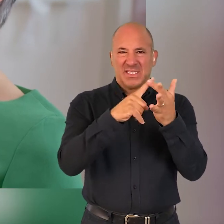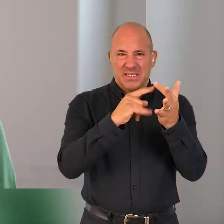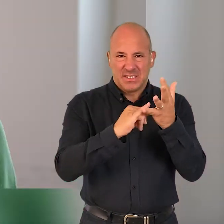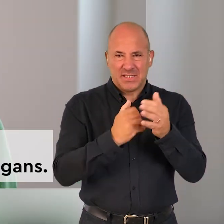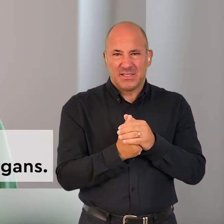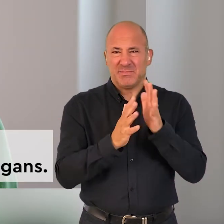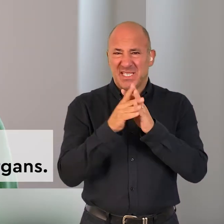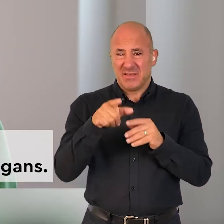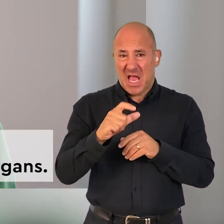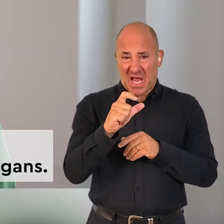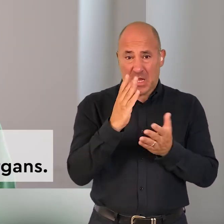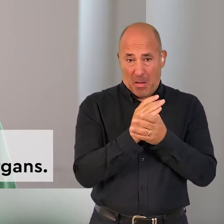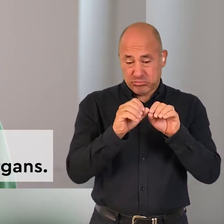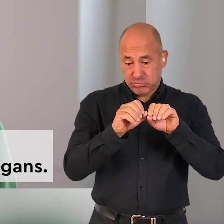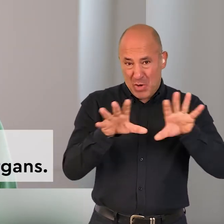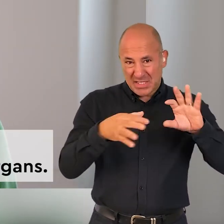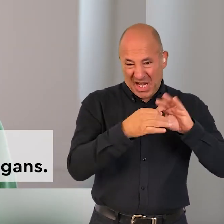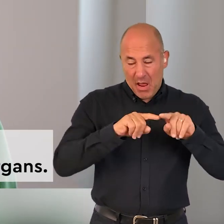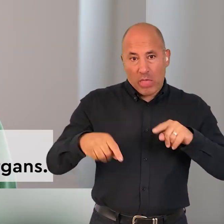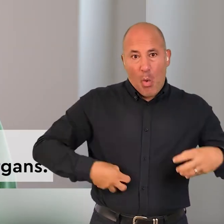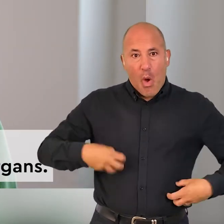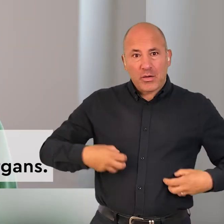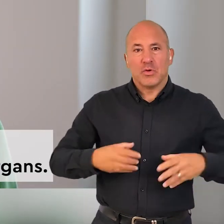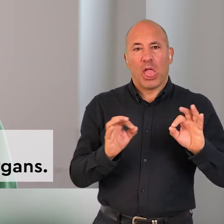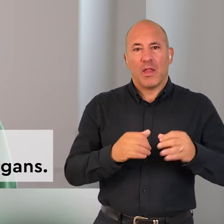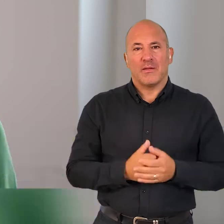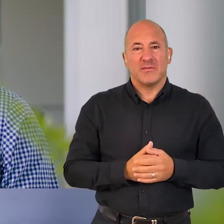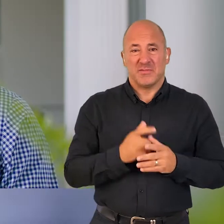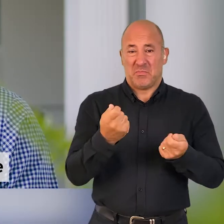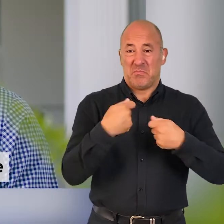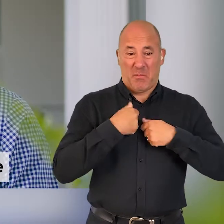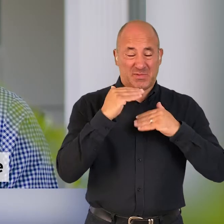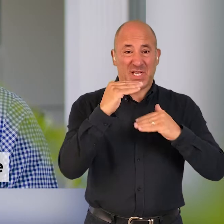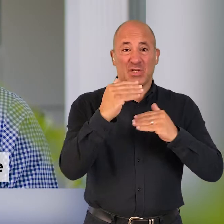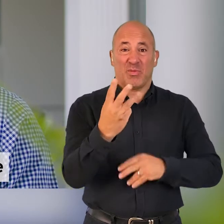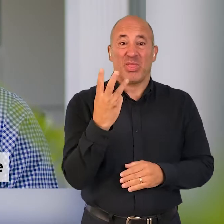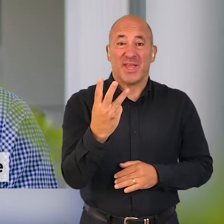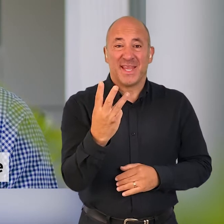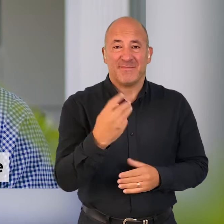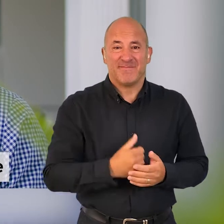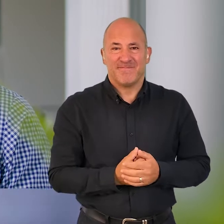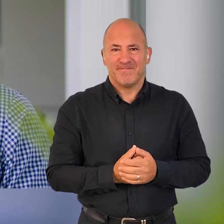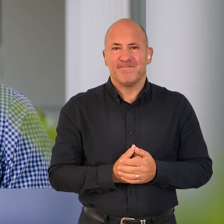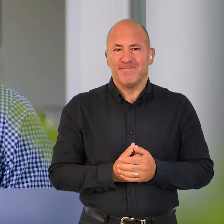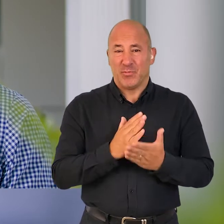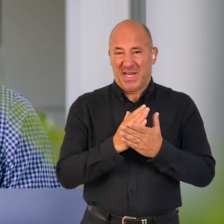so that is whether or not the cancer has spread to any other organs they've graded it as a stage 3